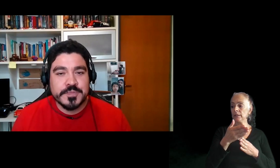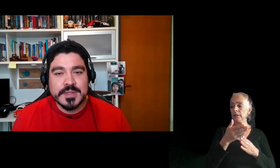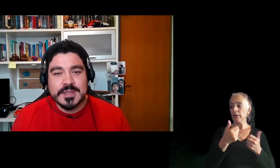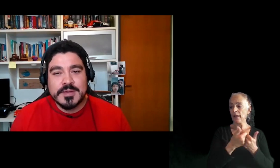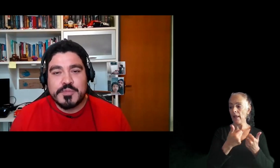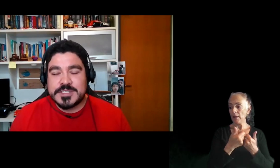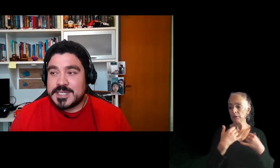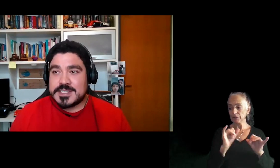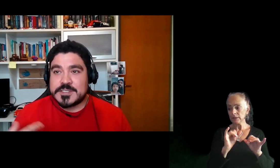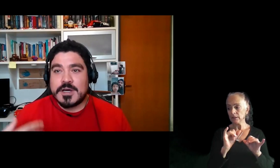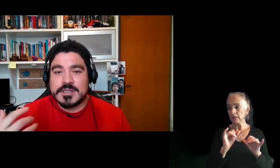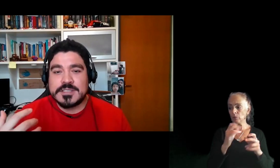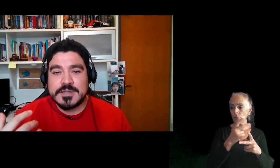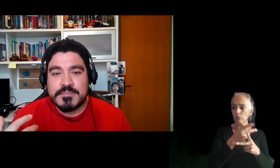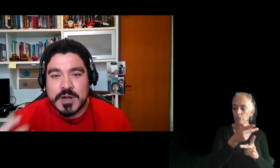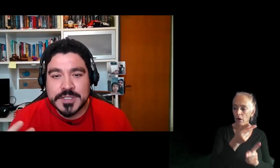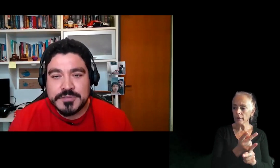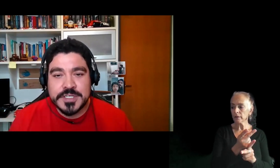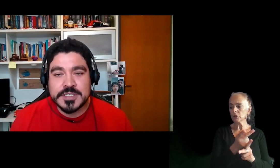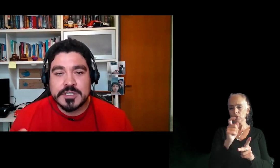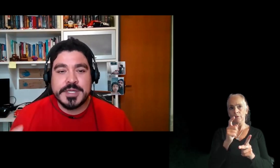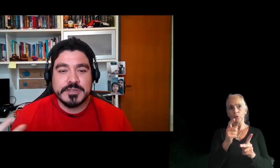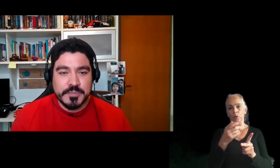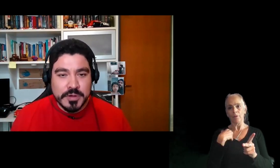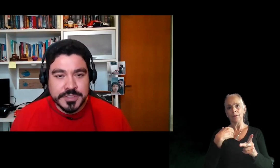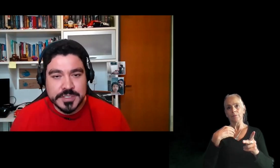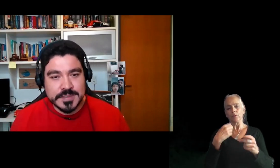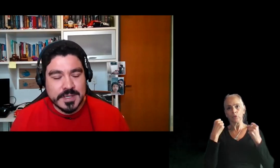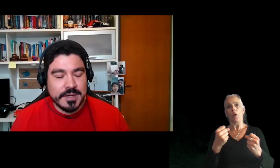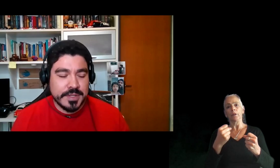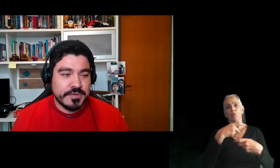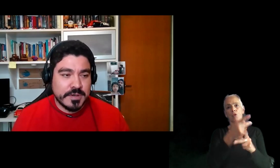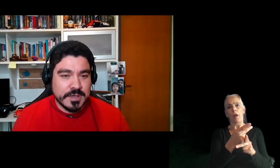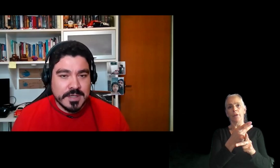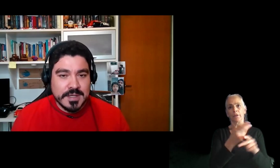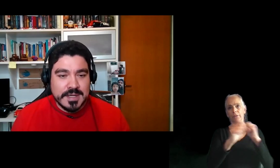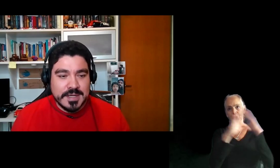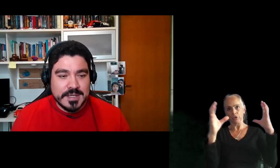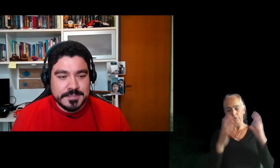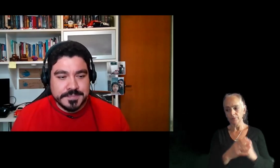So, present a solid product vision could be a good approach. However,